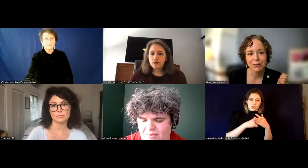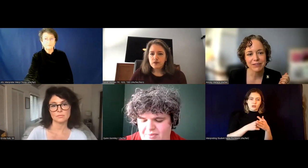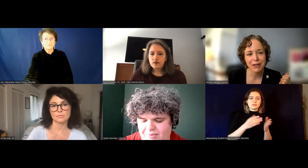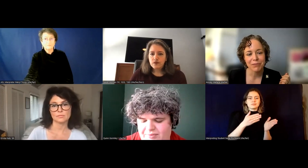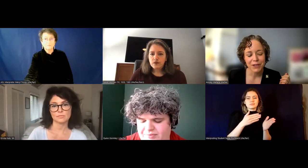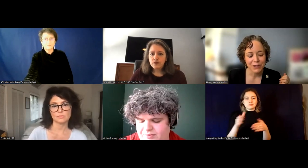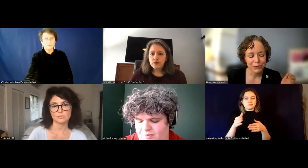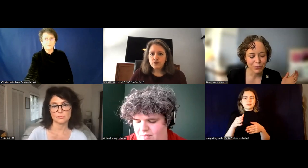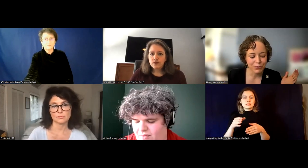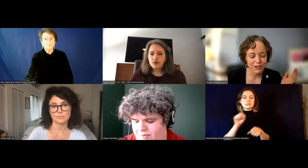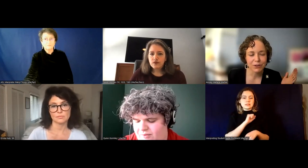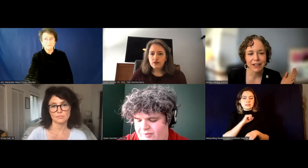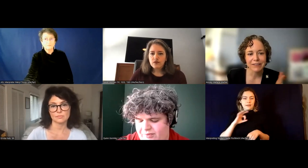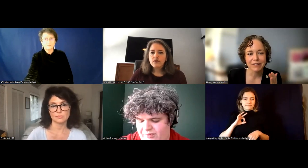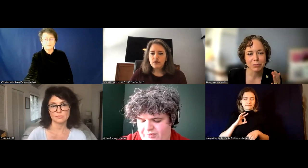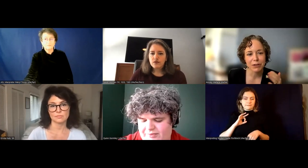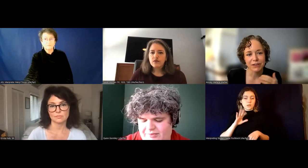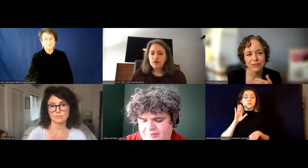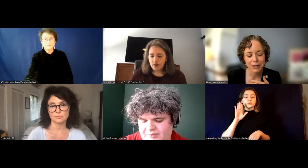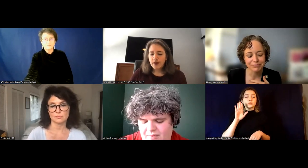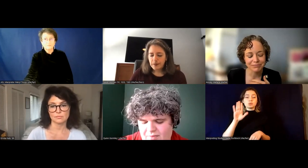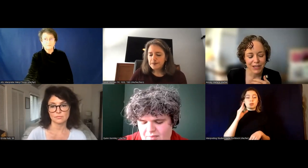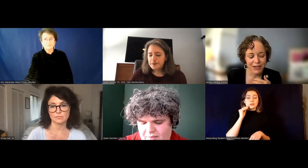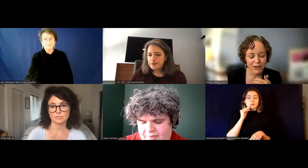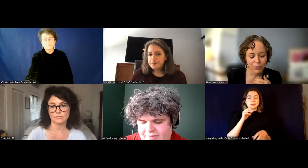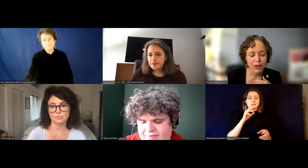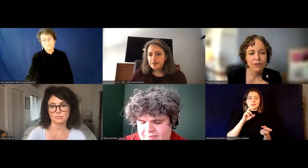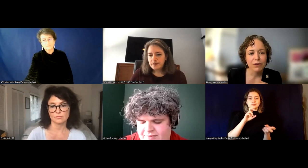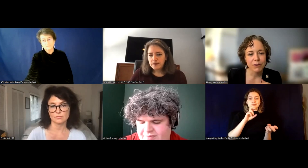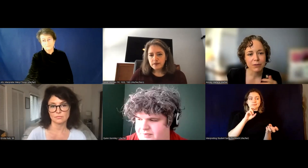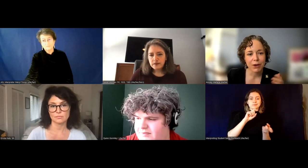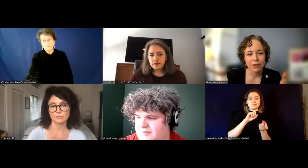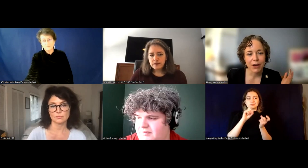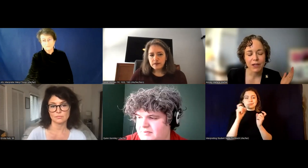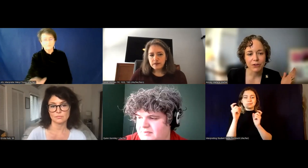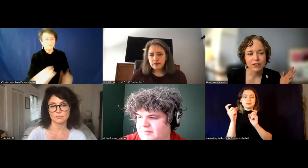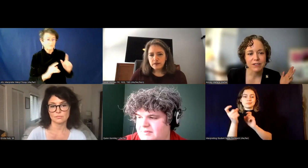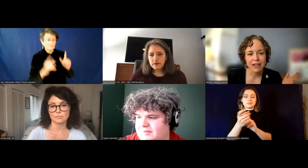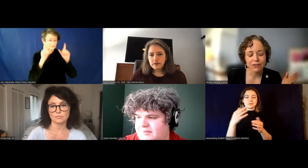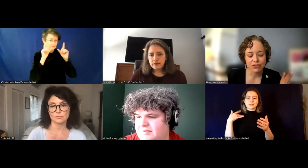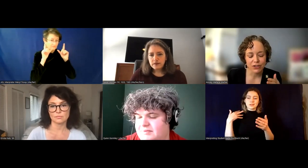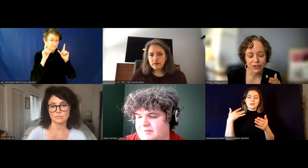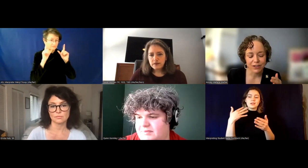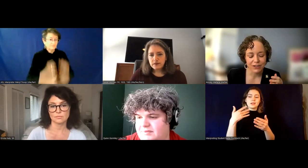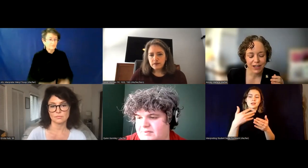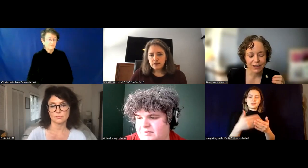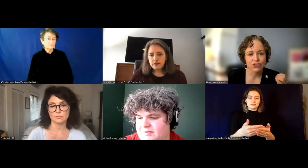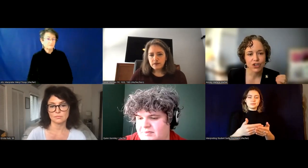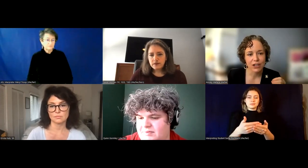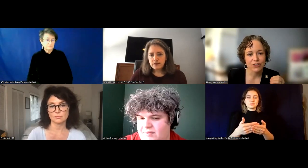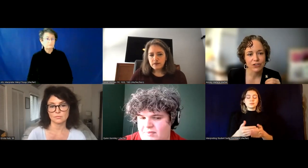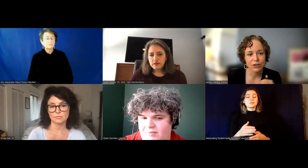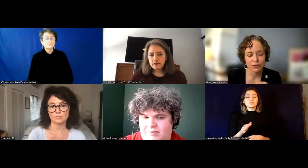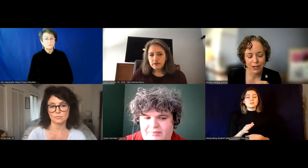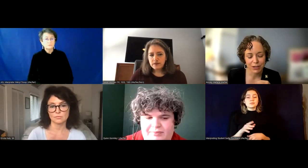you've seen USM through different lenses in periods of time. What have you noticed about how the understanding of gender has